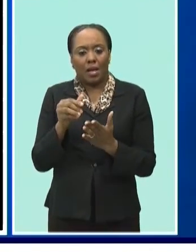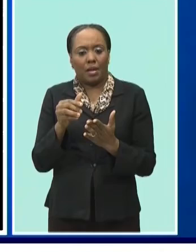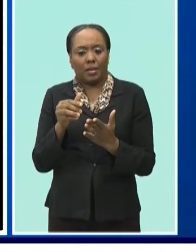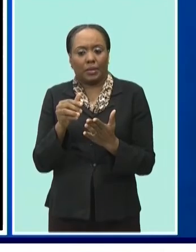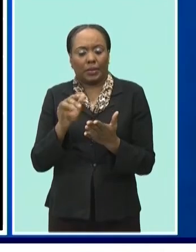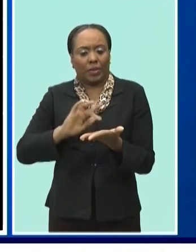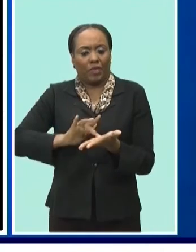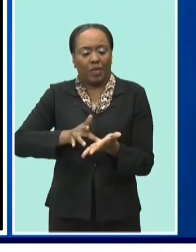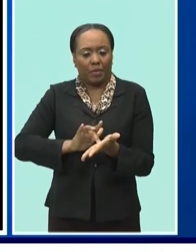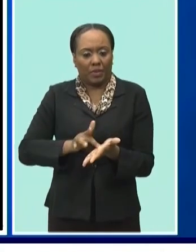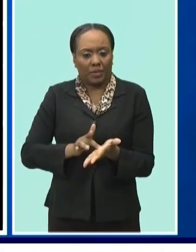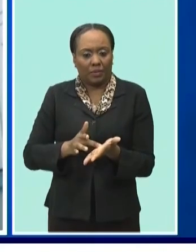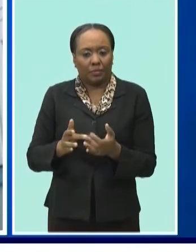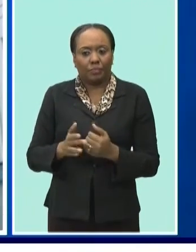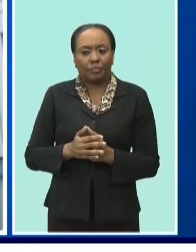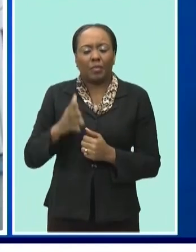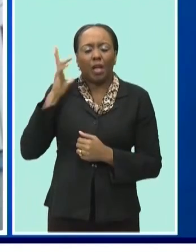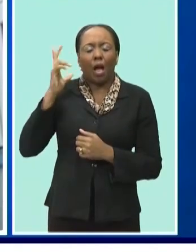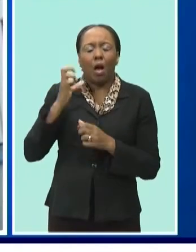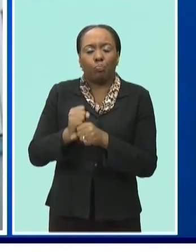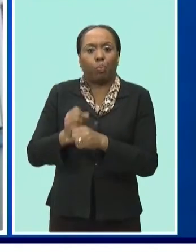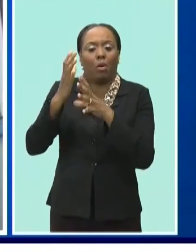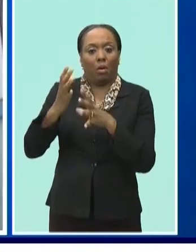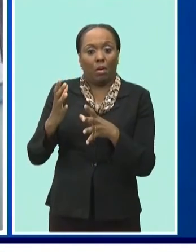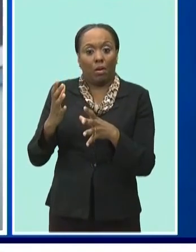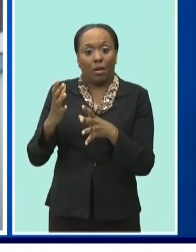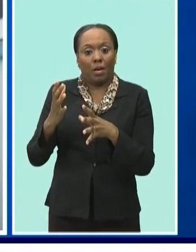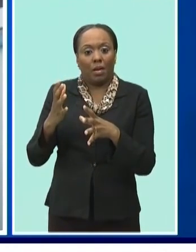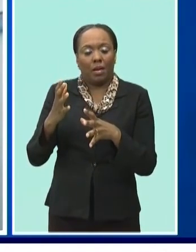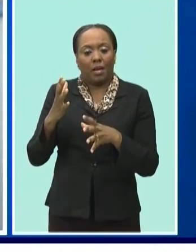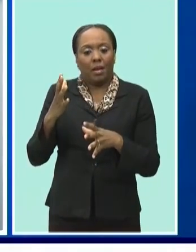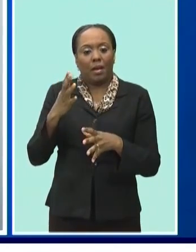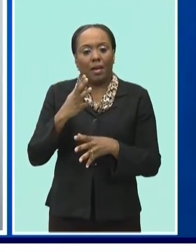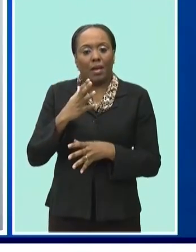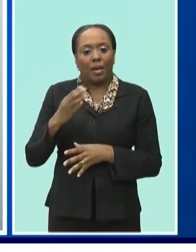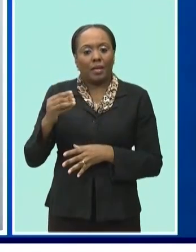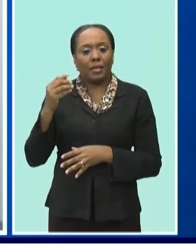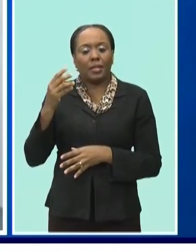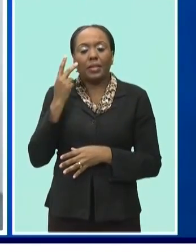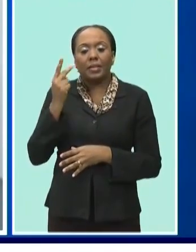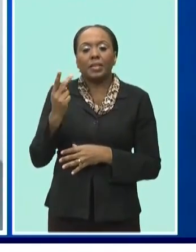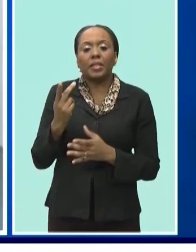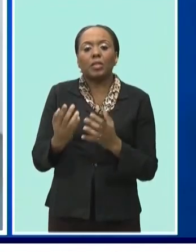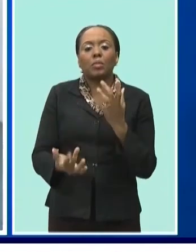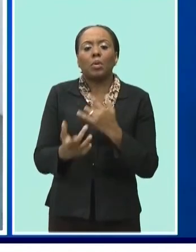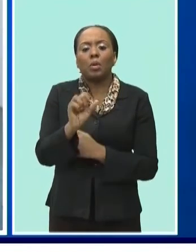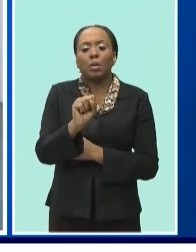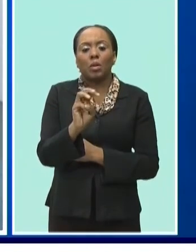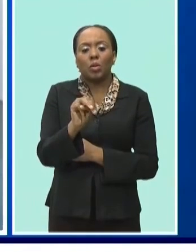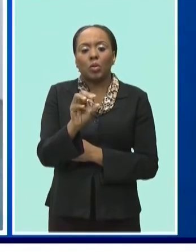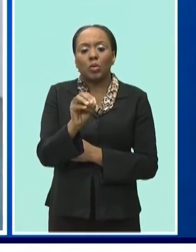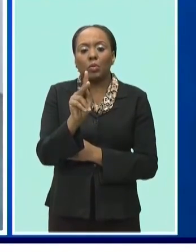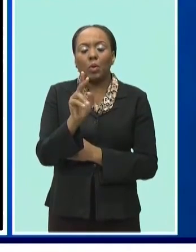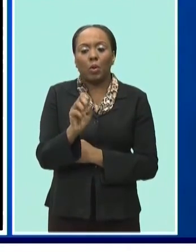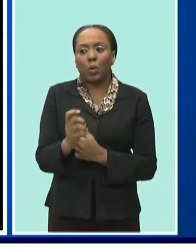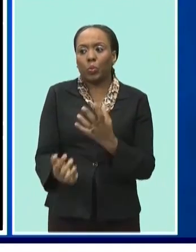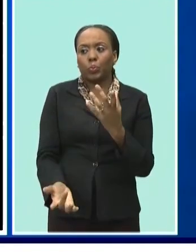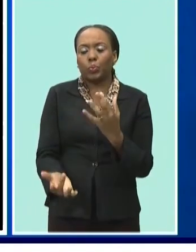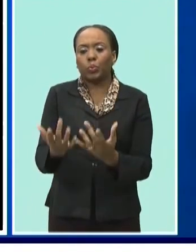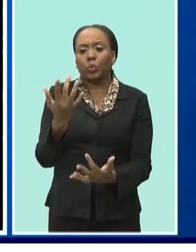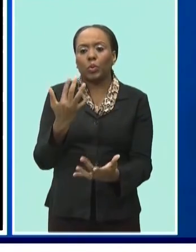a loud explosion was heard from inside a section of the hospital and then there was smoke coming from a room housing electrical components.